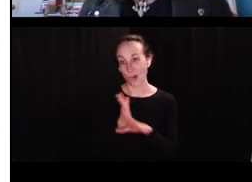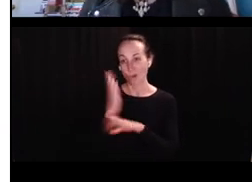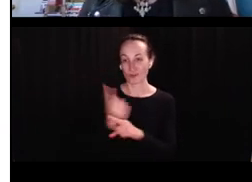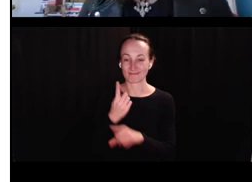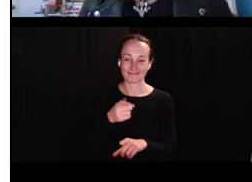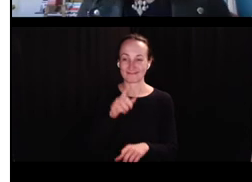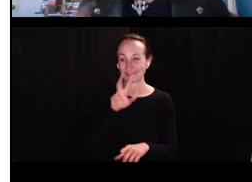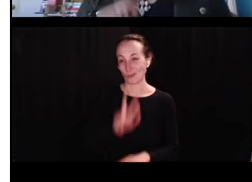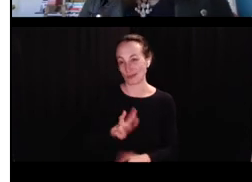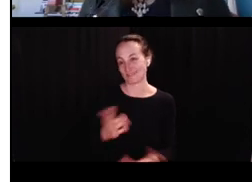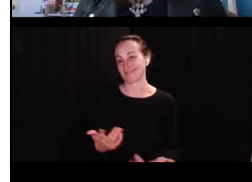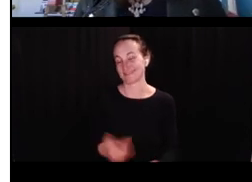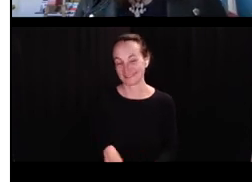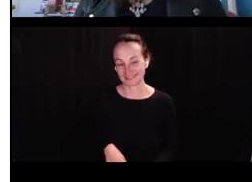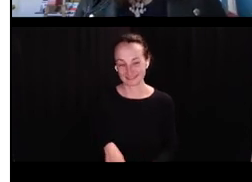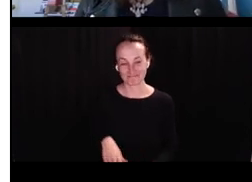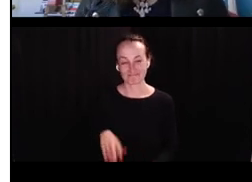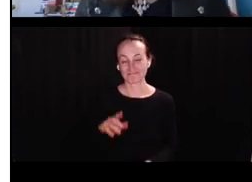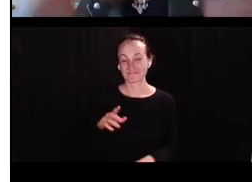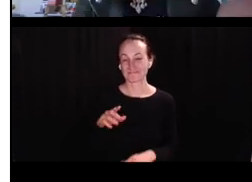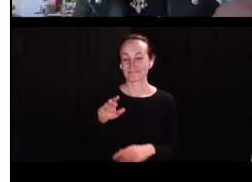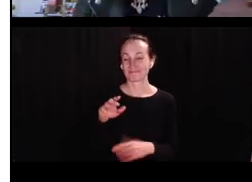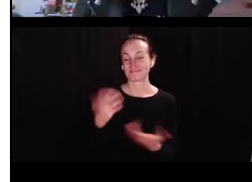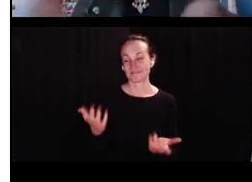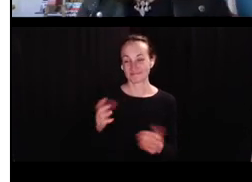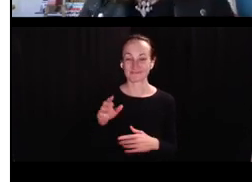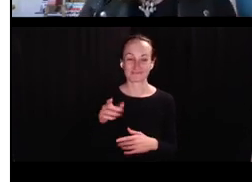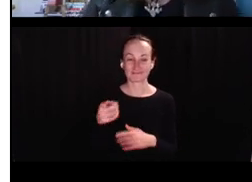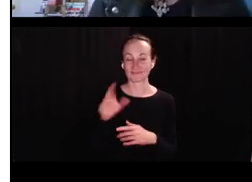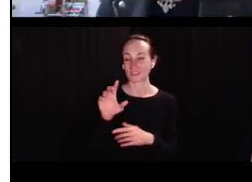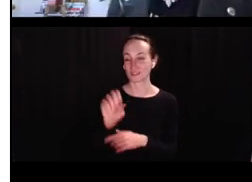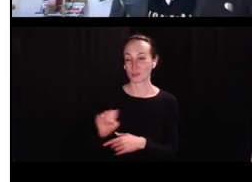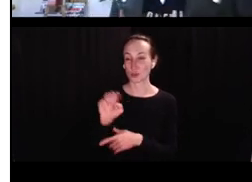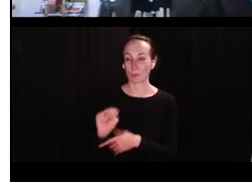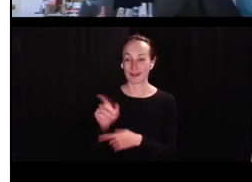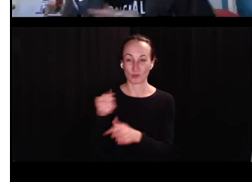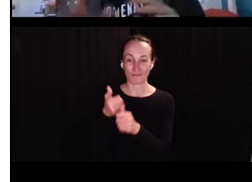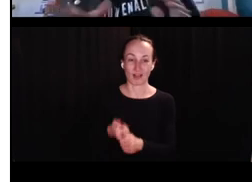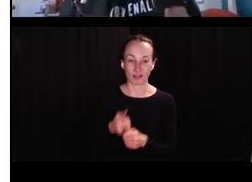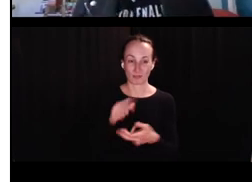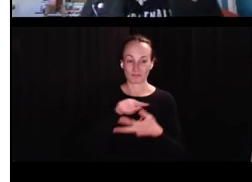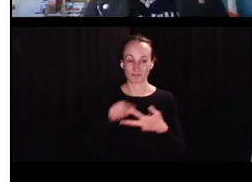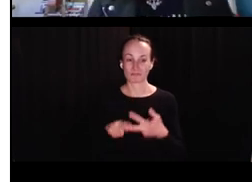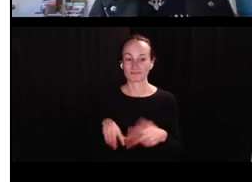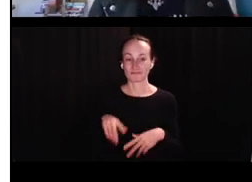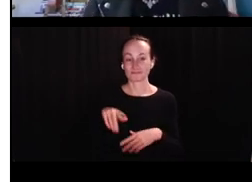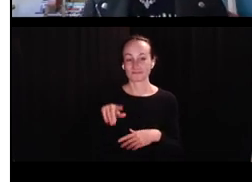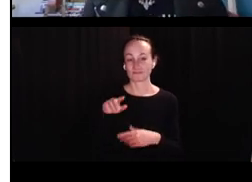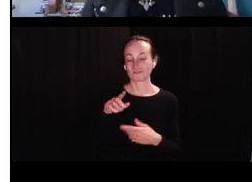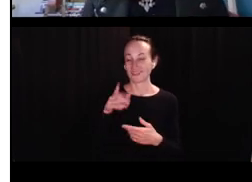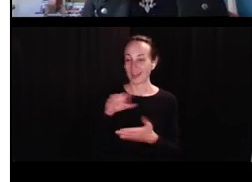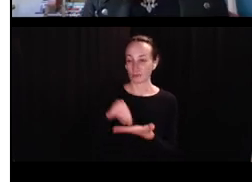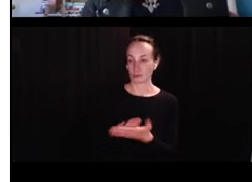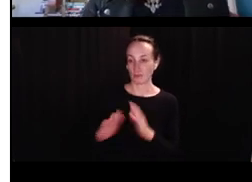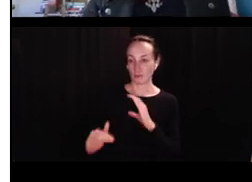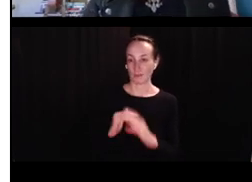here's a picture of me when I started producing over regularizations. I don't know. This is three. Um, and so social media that you can